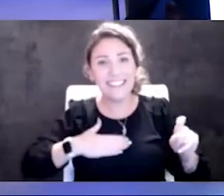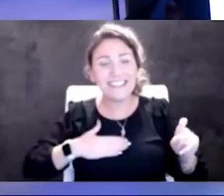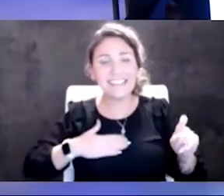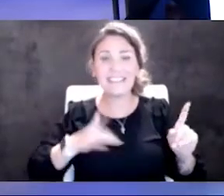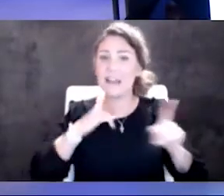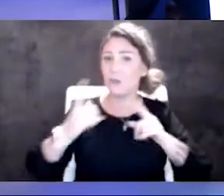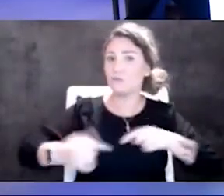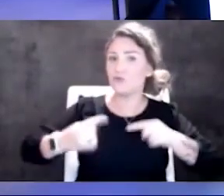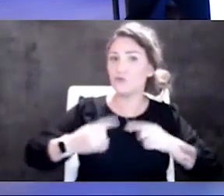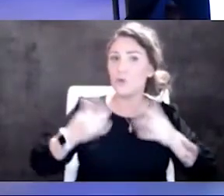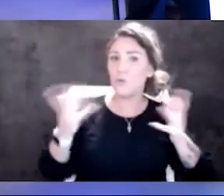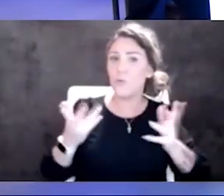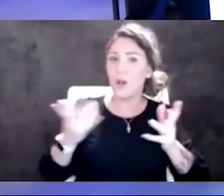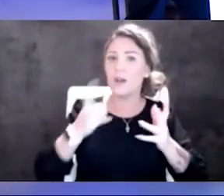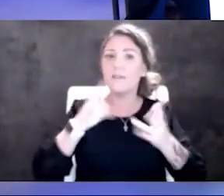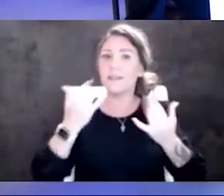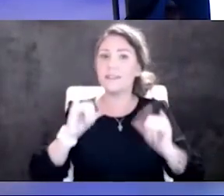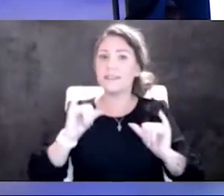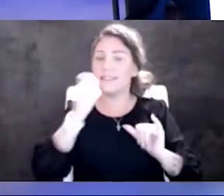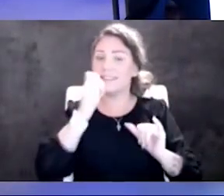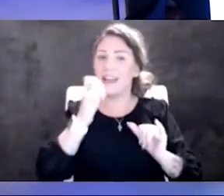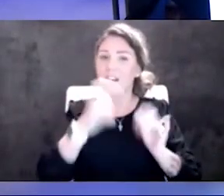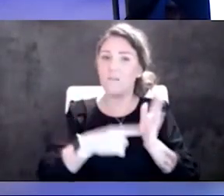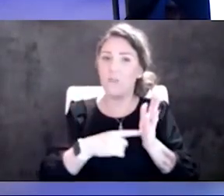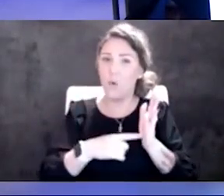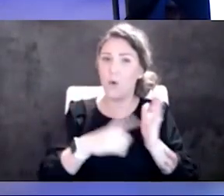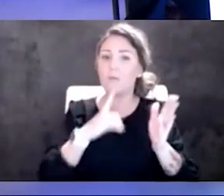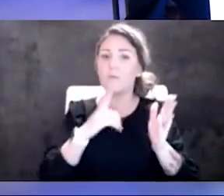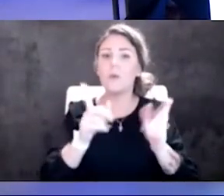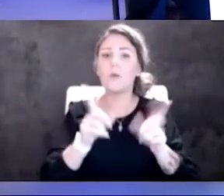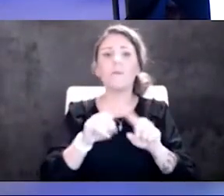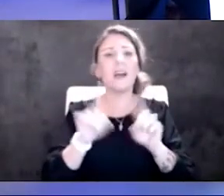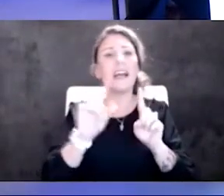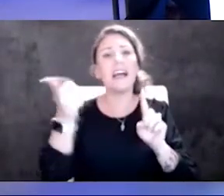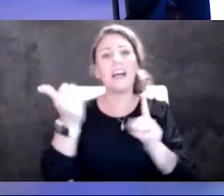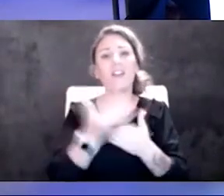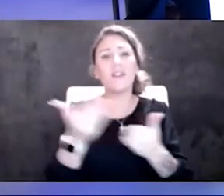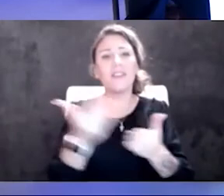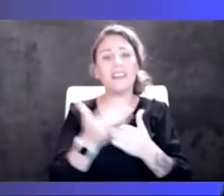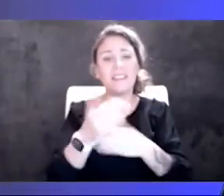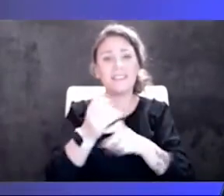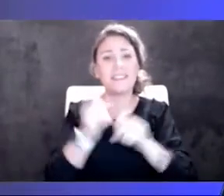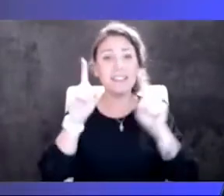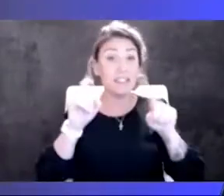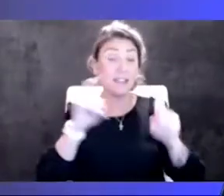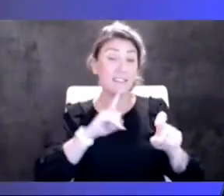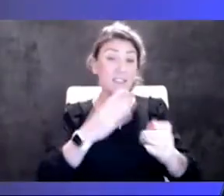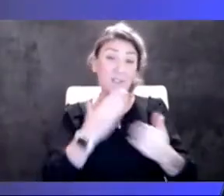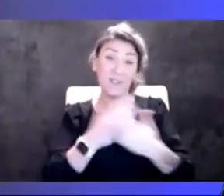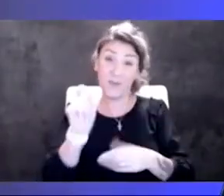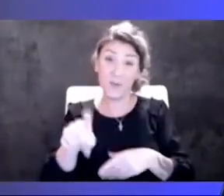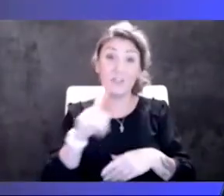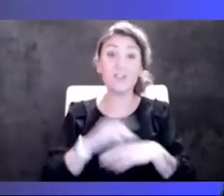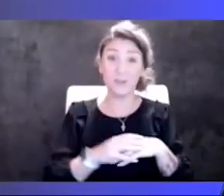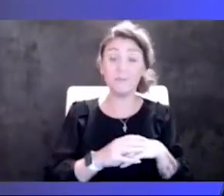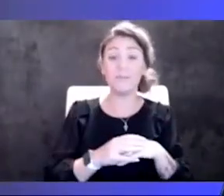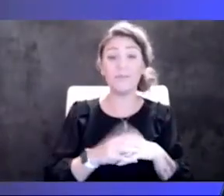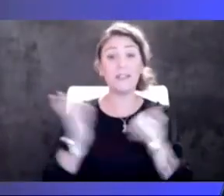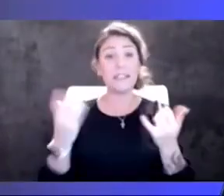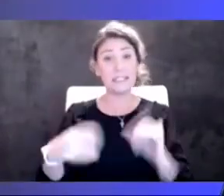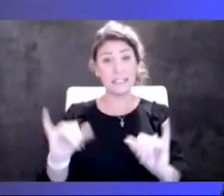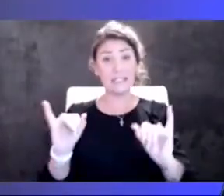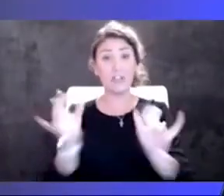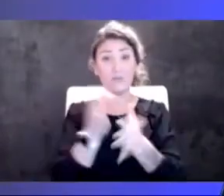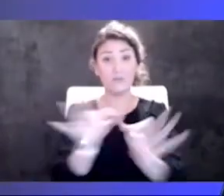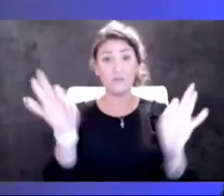for a lot of people, that's still not affordable. So what are the things, how else can you get tested? That's a really good question. So there are still free testing